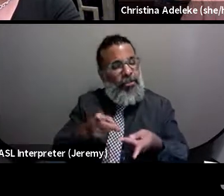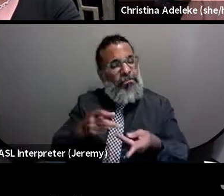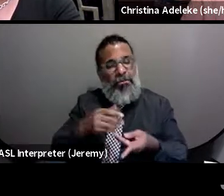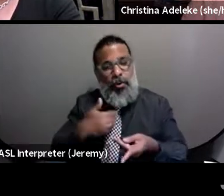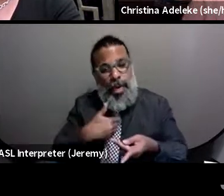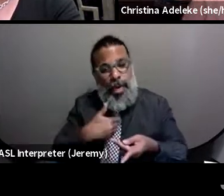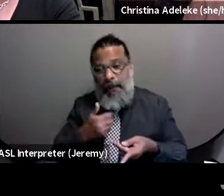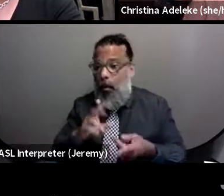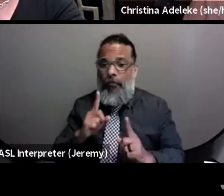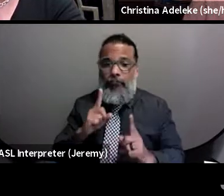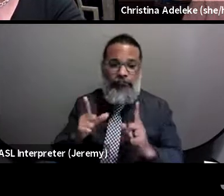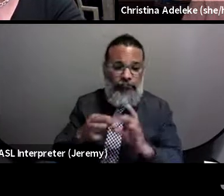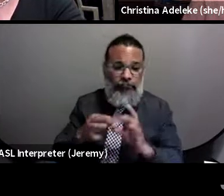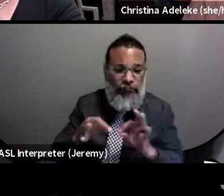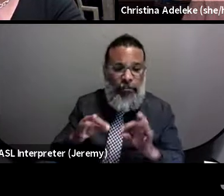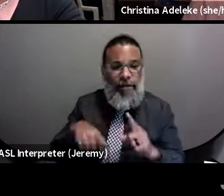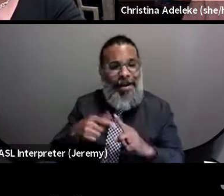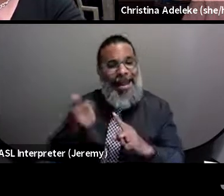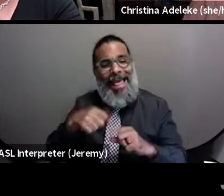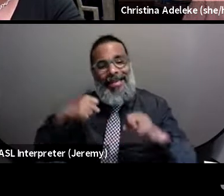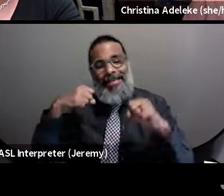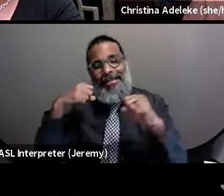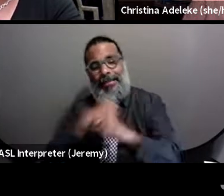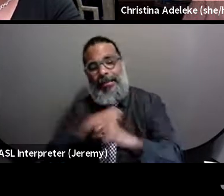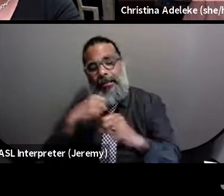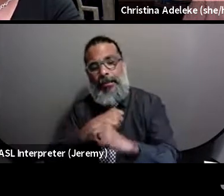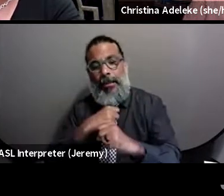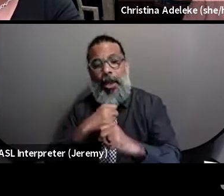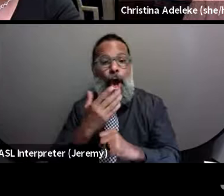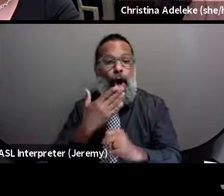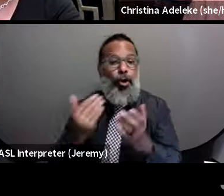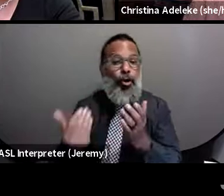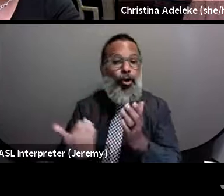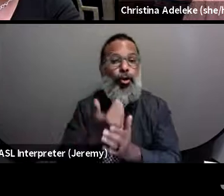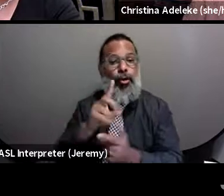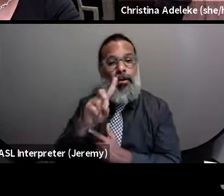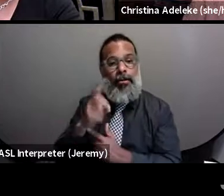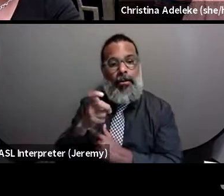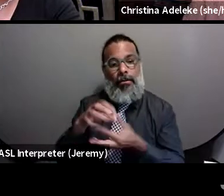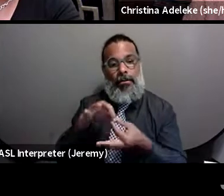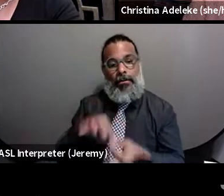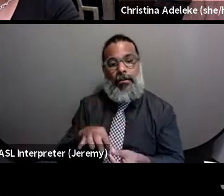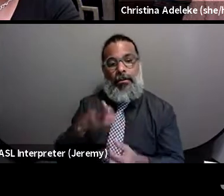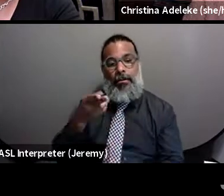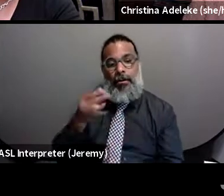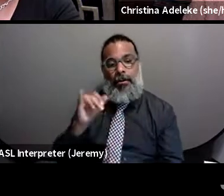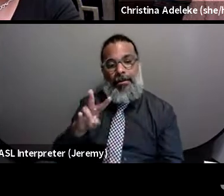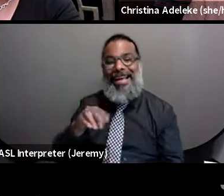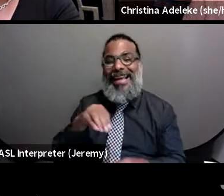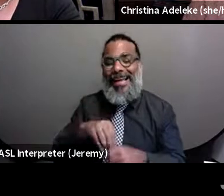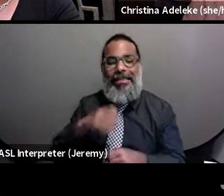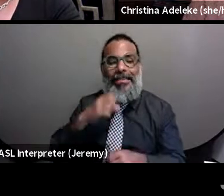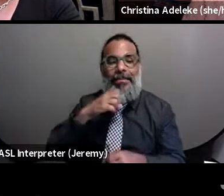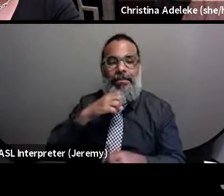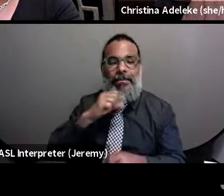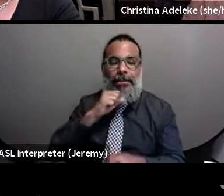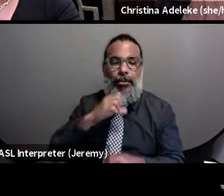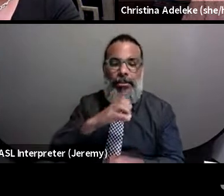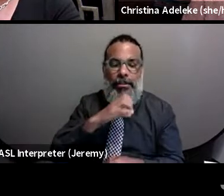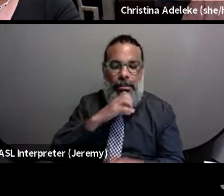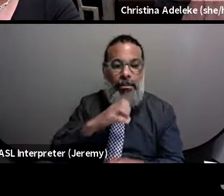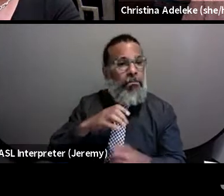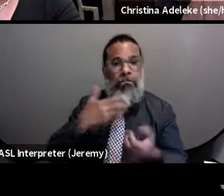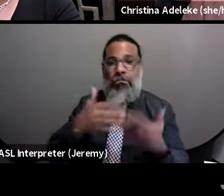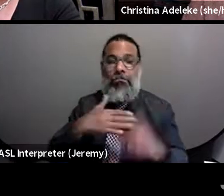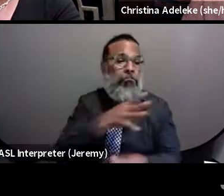or can talk about any statistics on new diagnoses for HIV in geriatric care settings for either rural